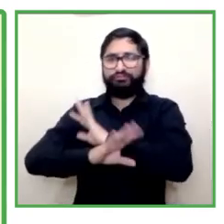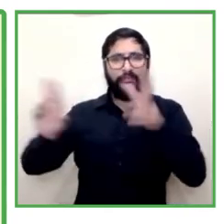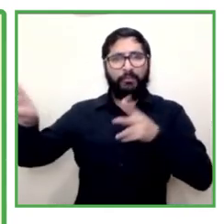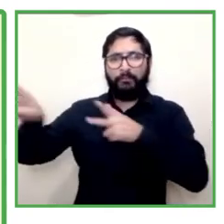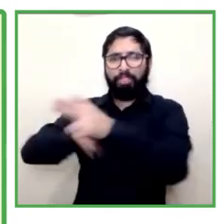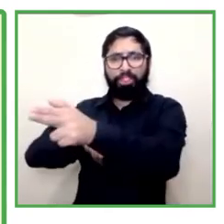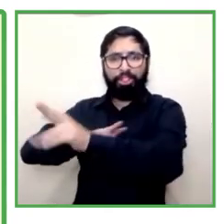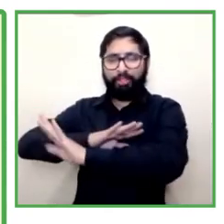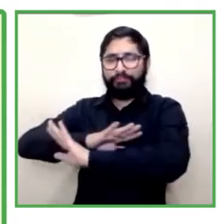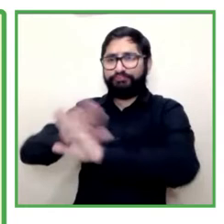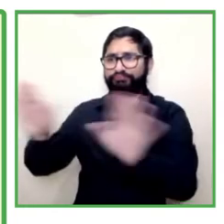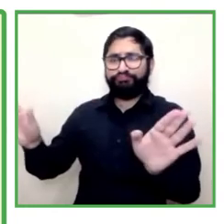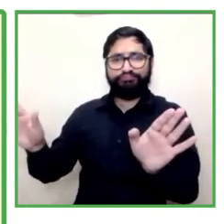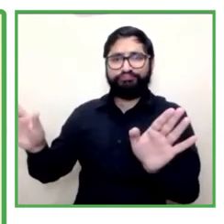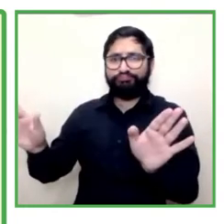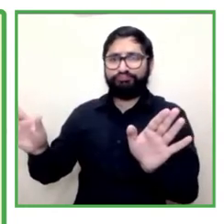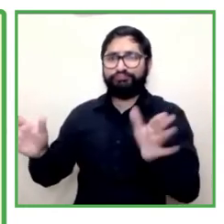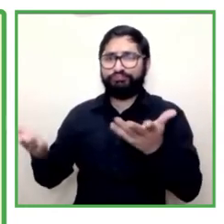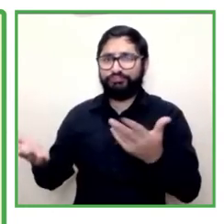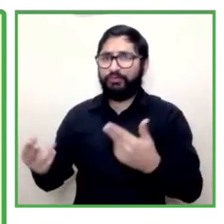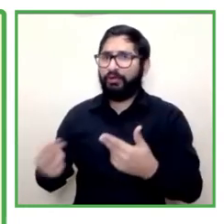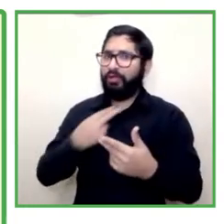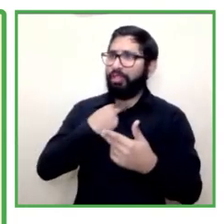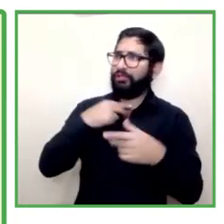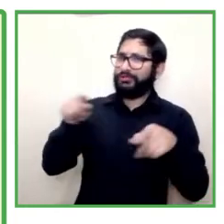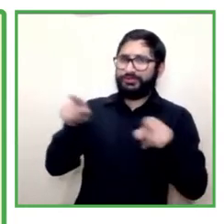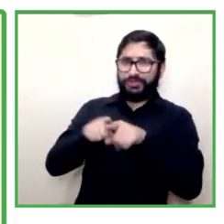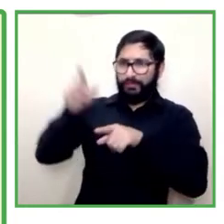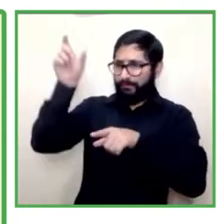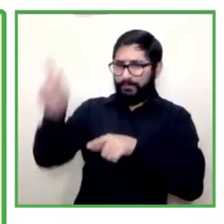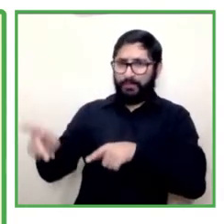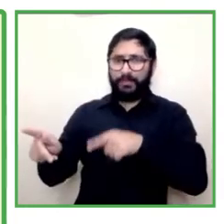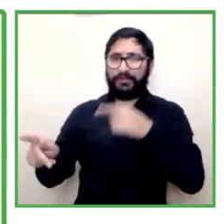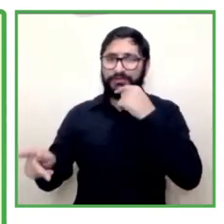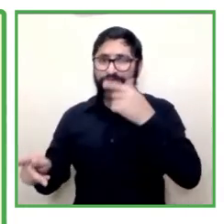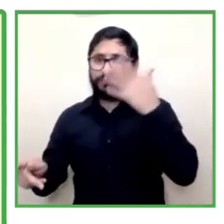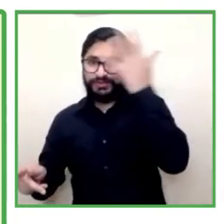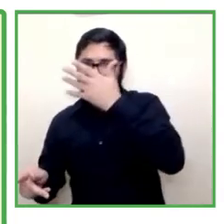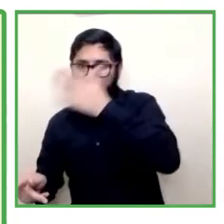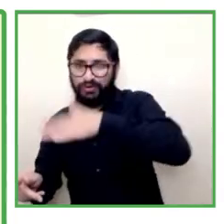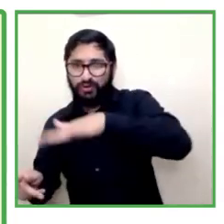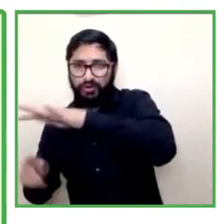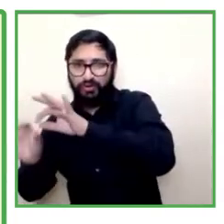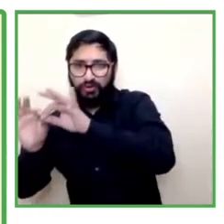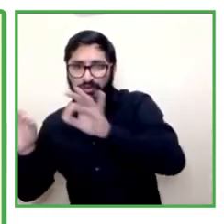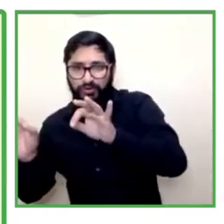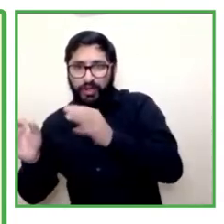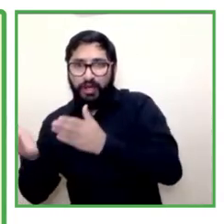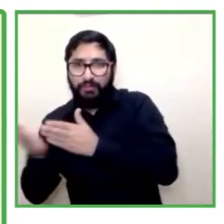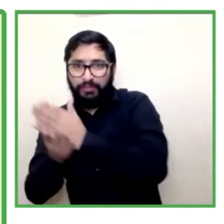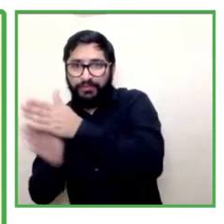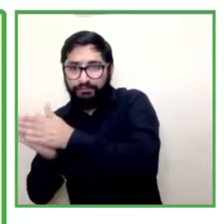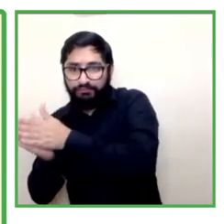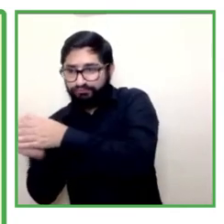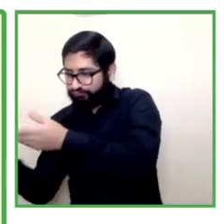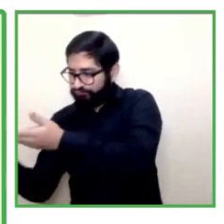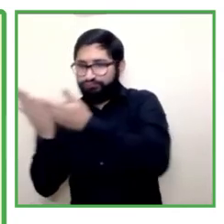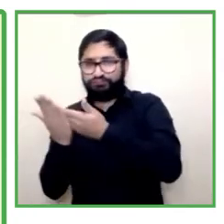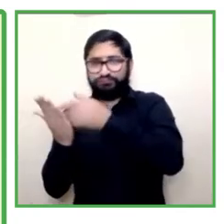we didn't have any opportunities to work we've done small things but